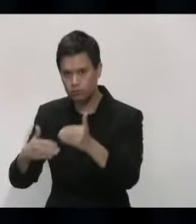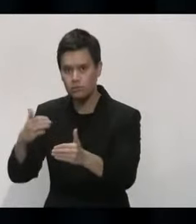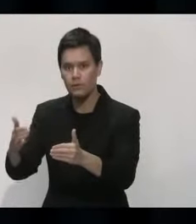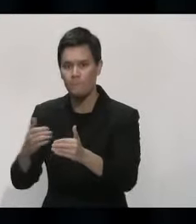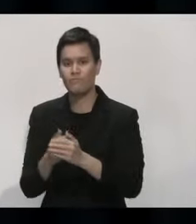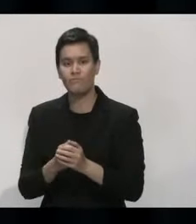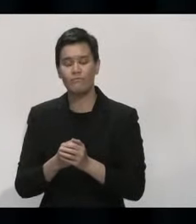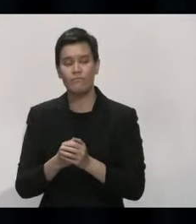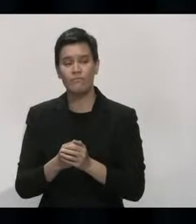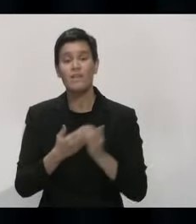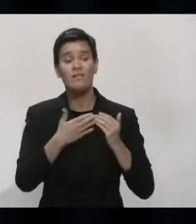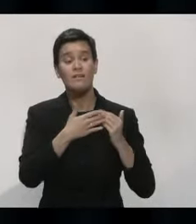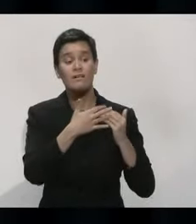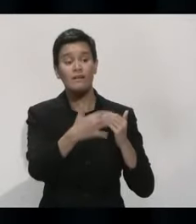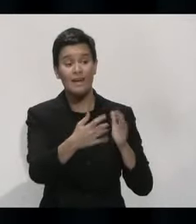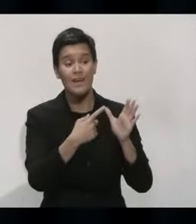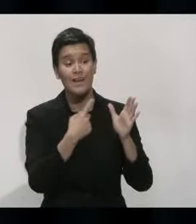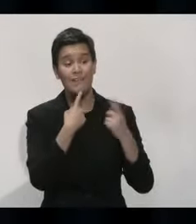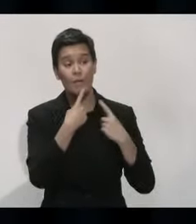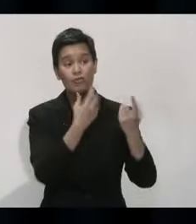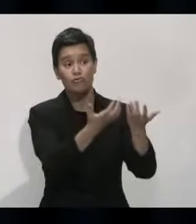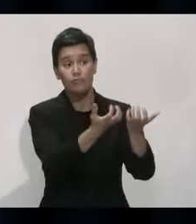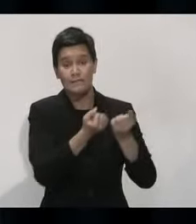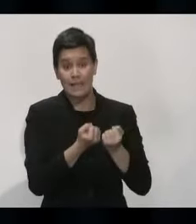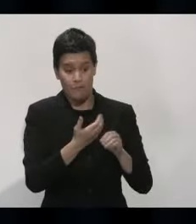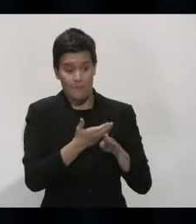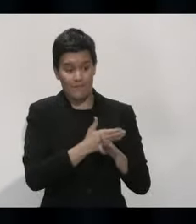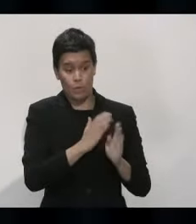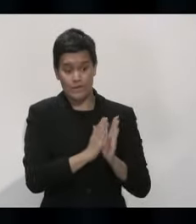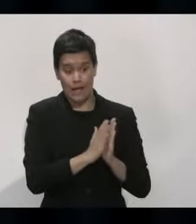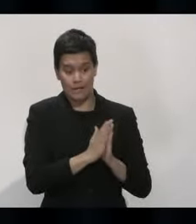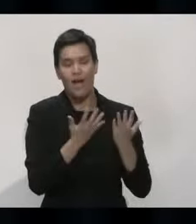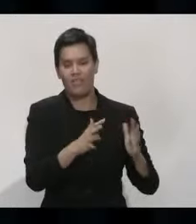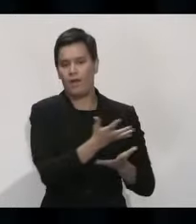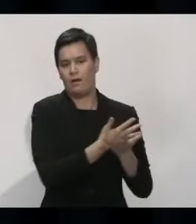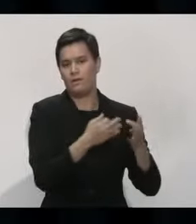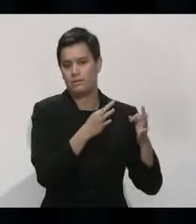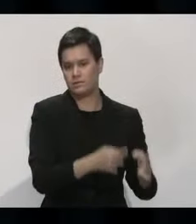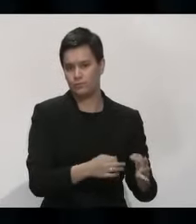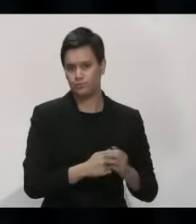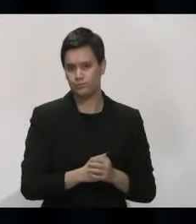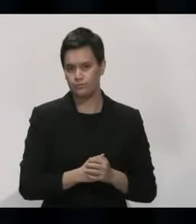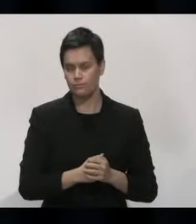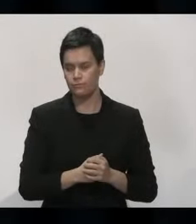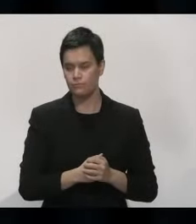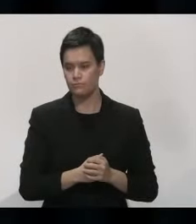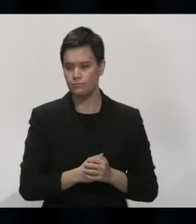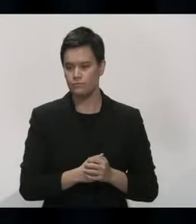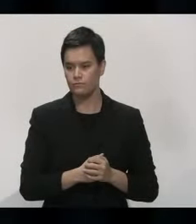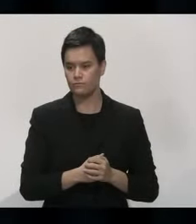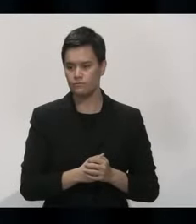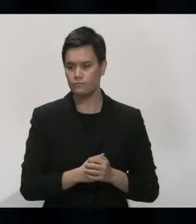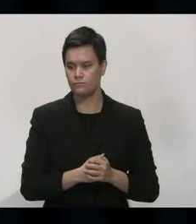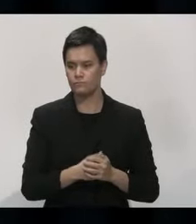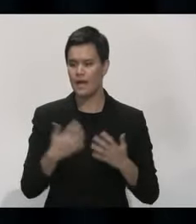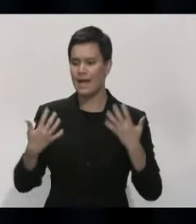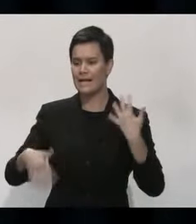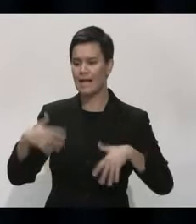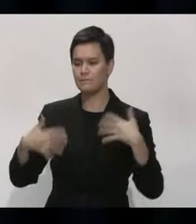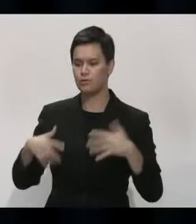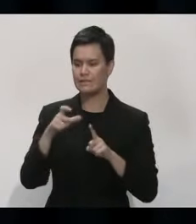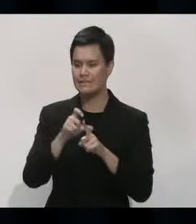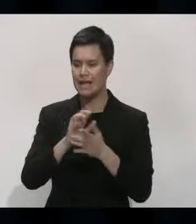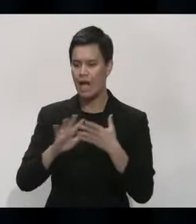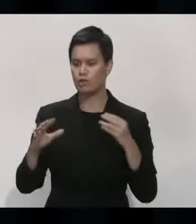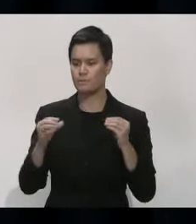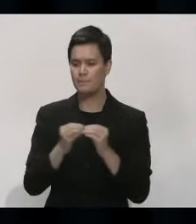look at what further adjustments might be made to those alert levels. Minister, CDHB head David Meats finishes on Friday, and his staff are holding a guard of honour